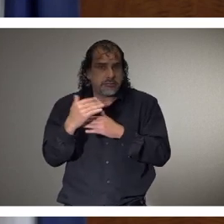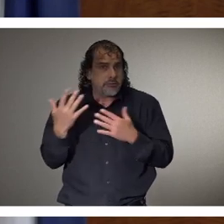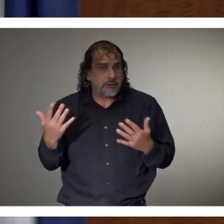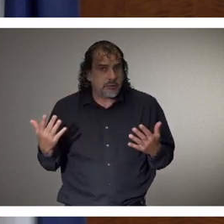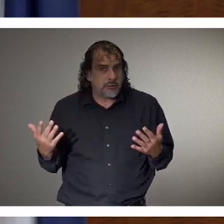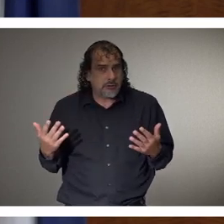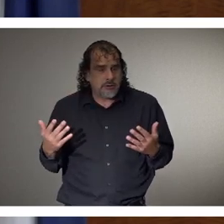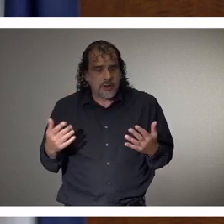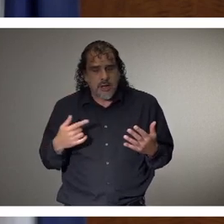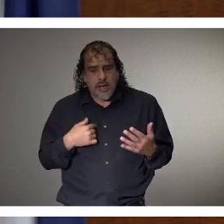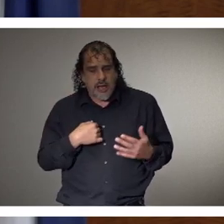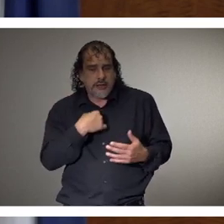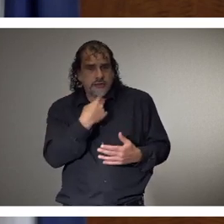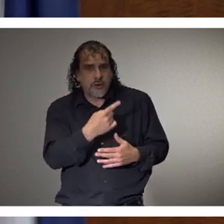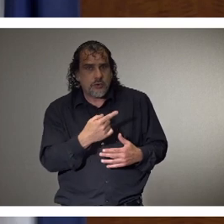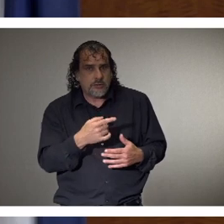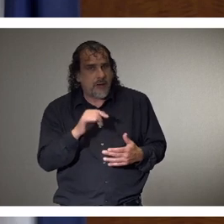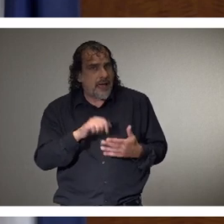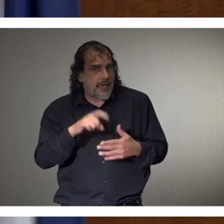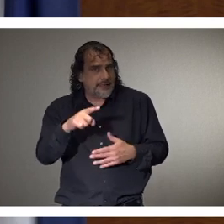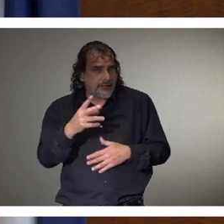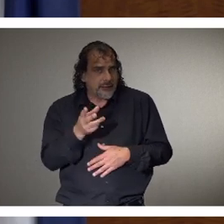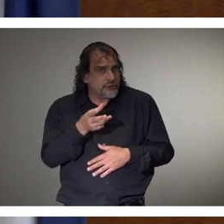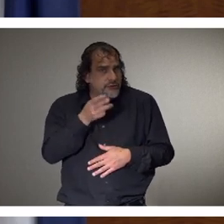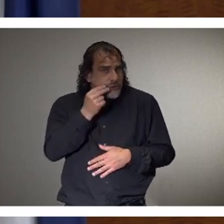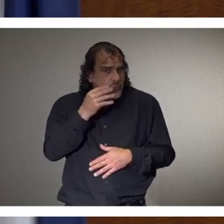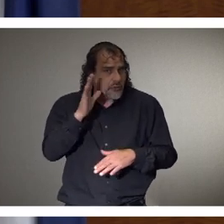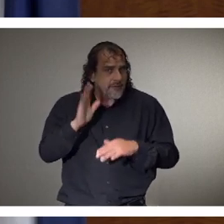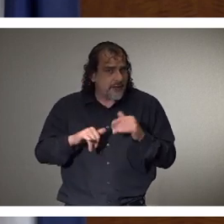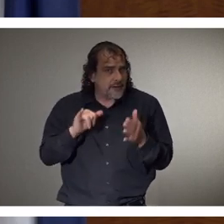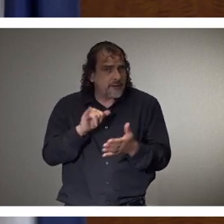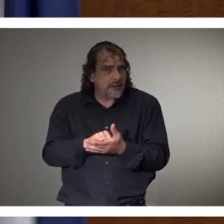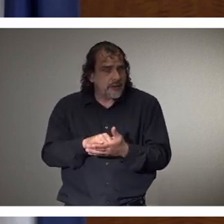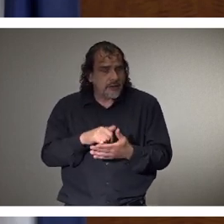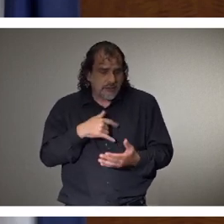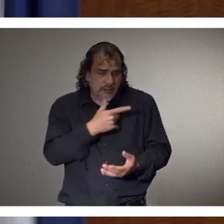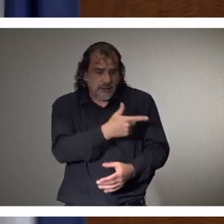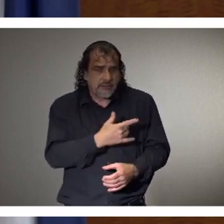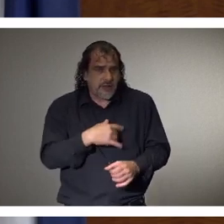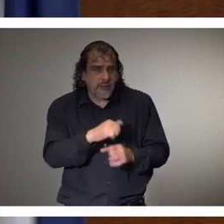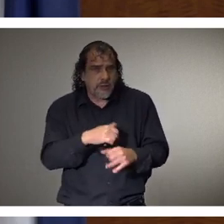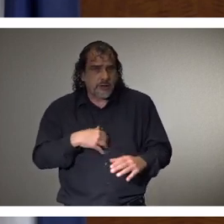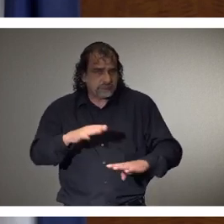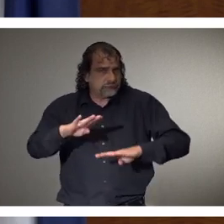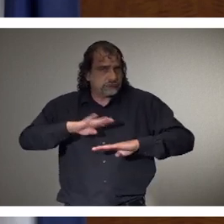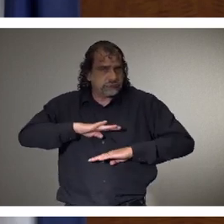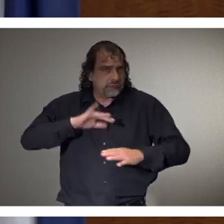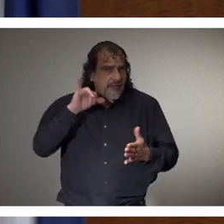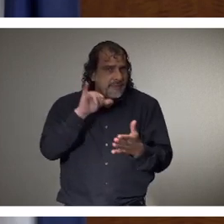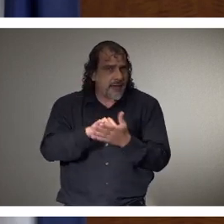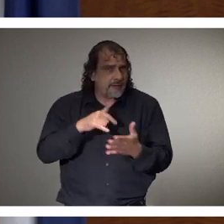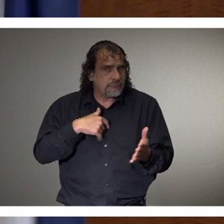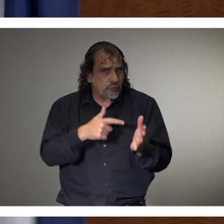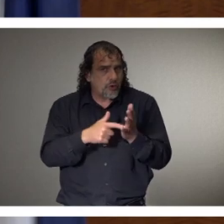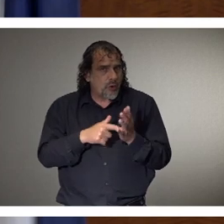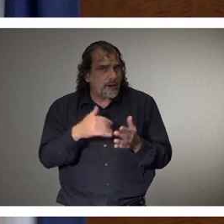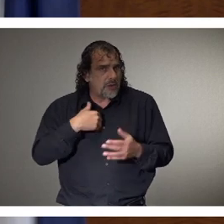them that sooner than that is when it's going to happen, and I trust that they're going to make that happen. But again,